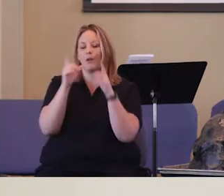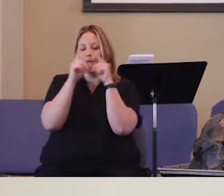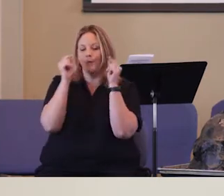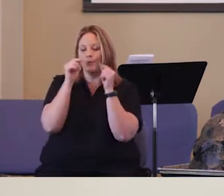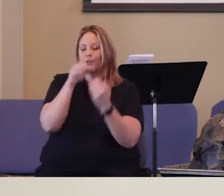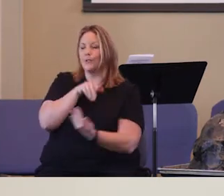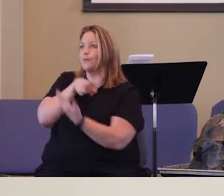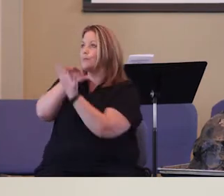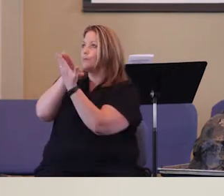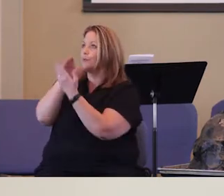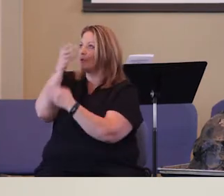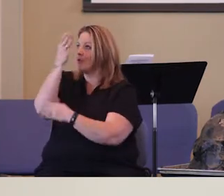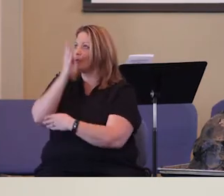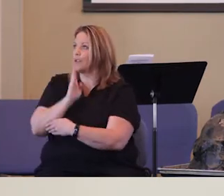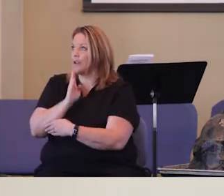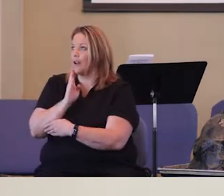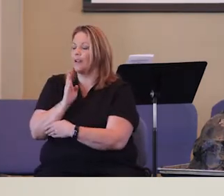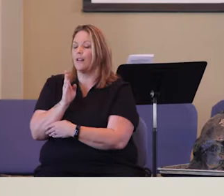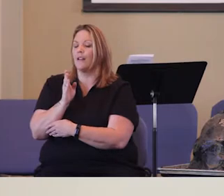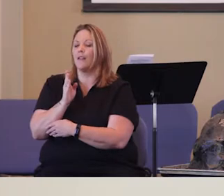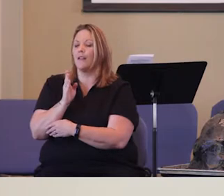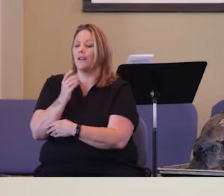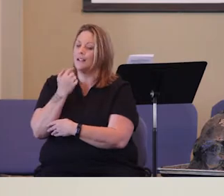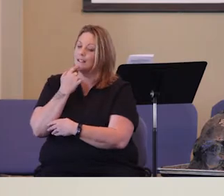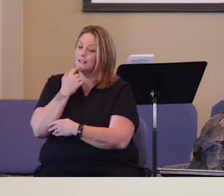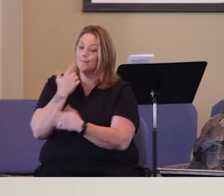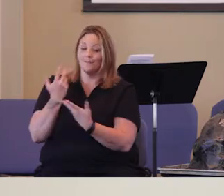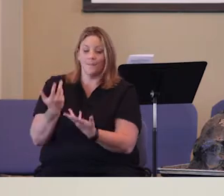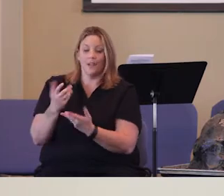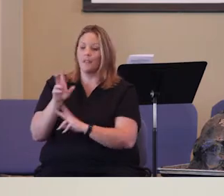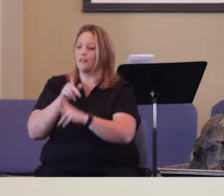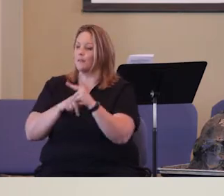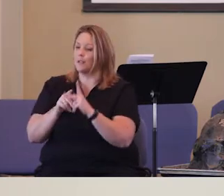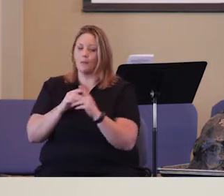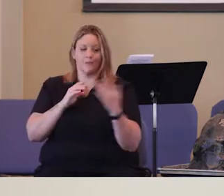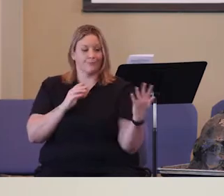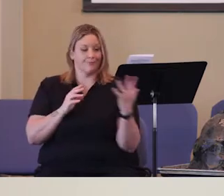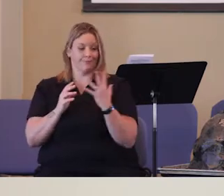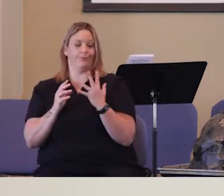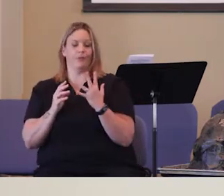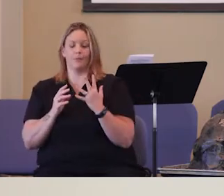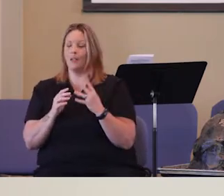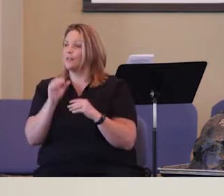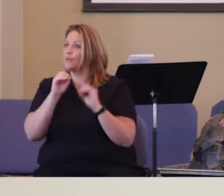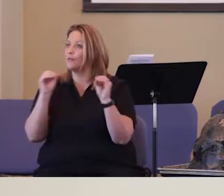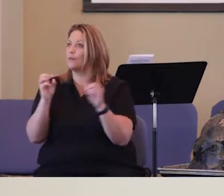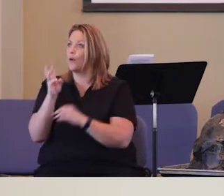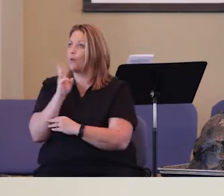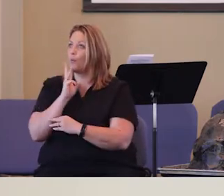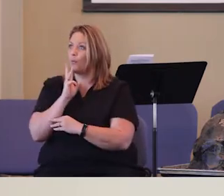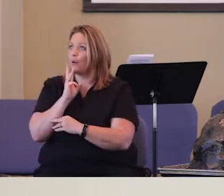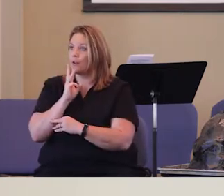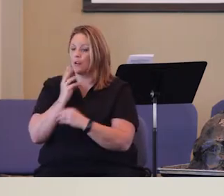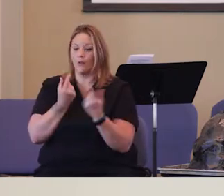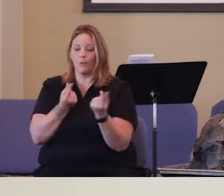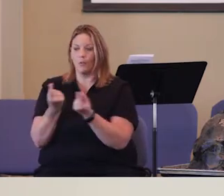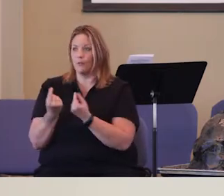did before every situation. It says, okay, your people are coming to me. There's no water. What do want me to do?